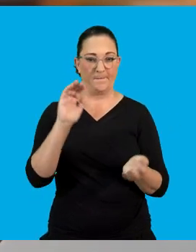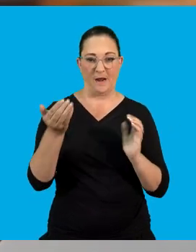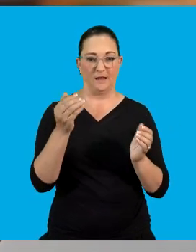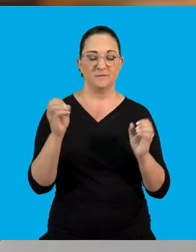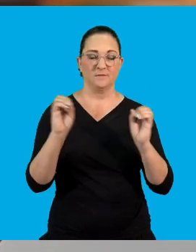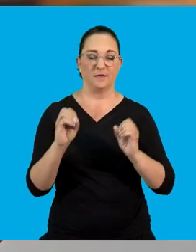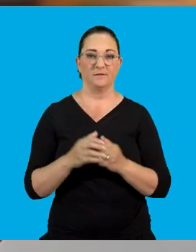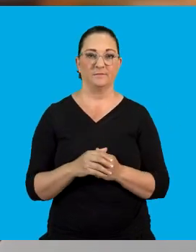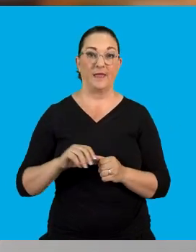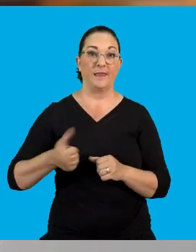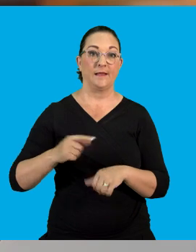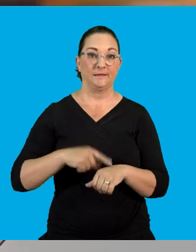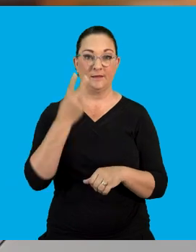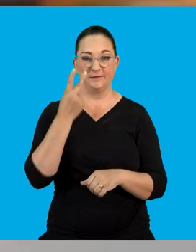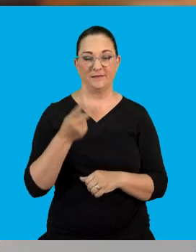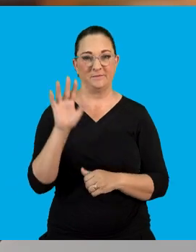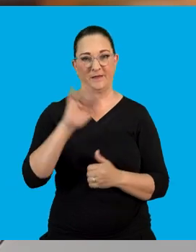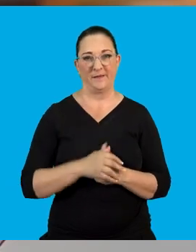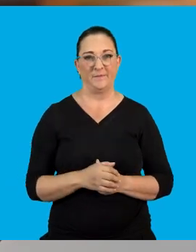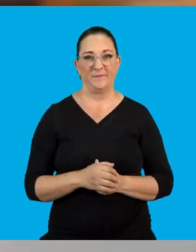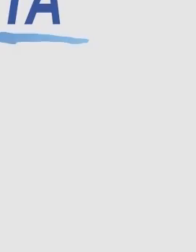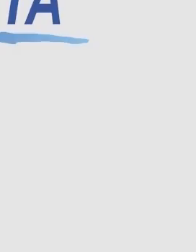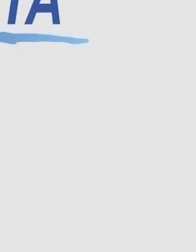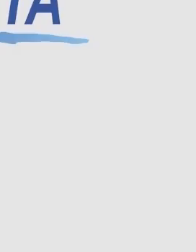So until I see you next time, bye.